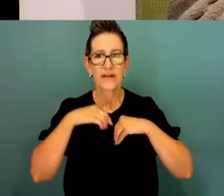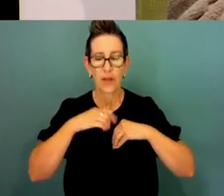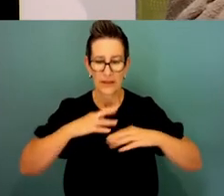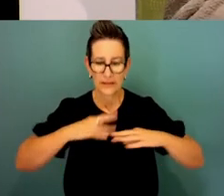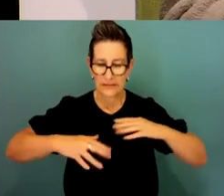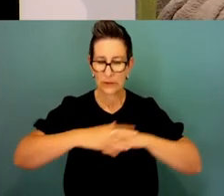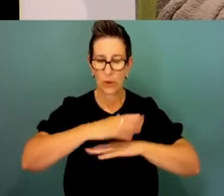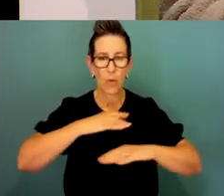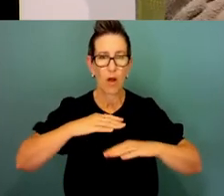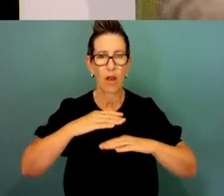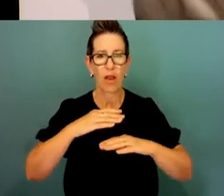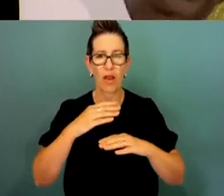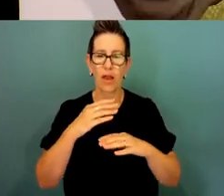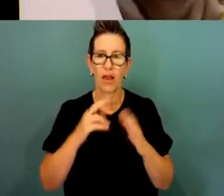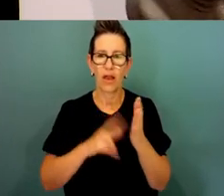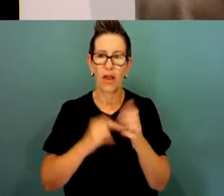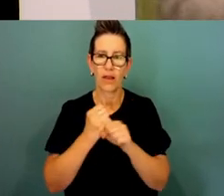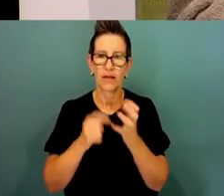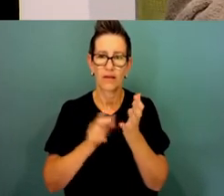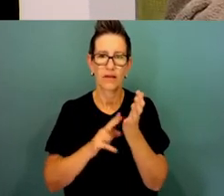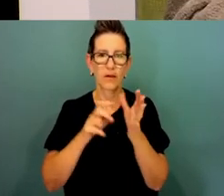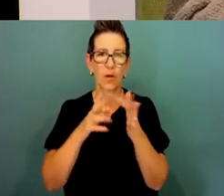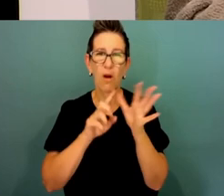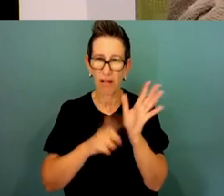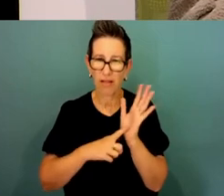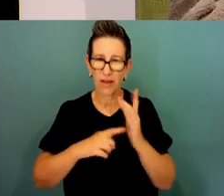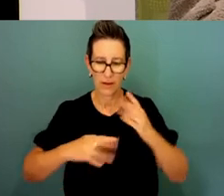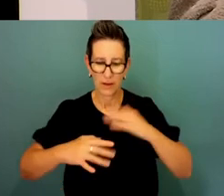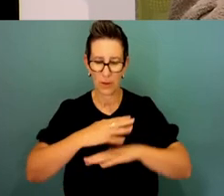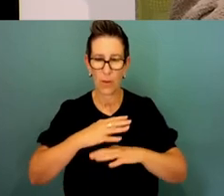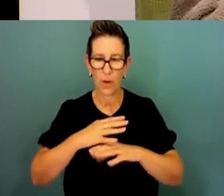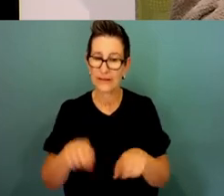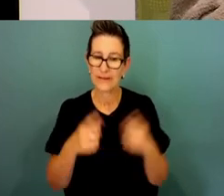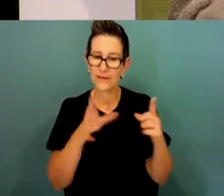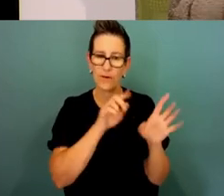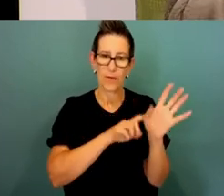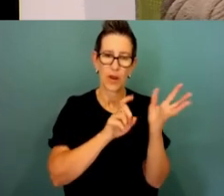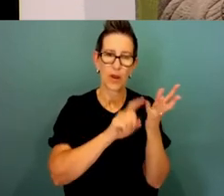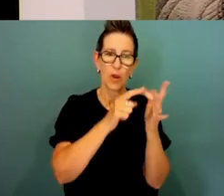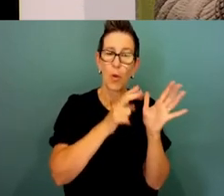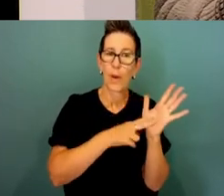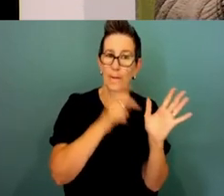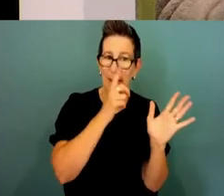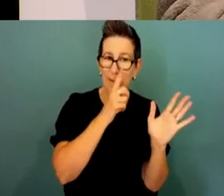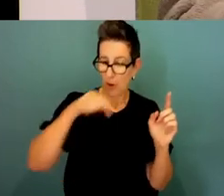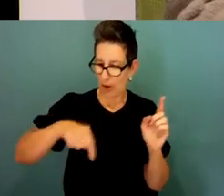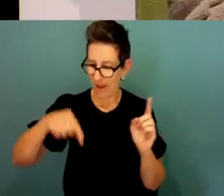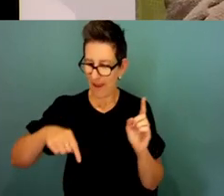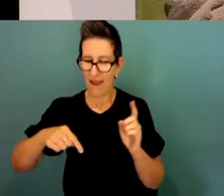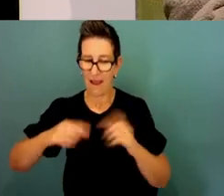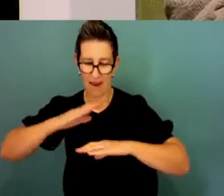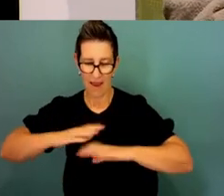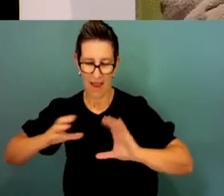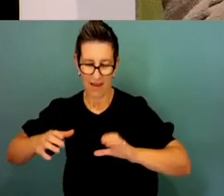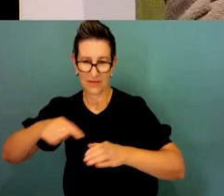different to our neighbouring groups, for instance, the Yuin people. So, here on Nornawal country, we've got land and,